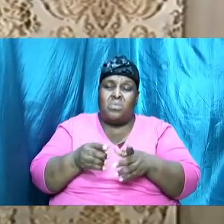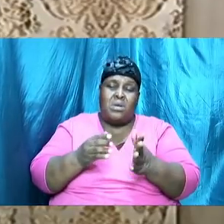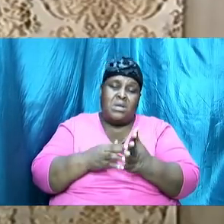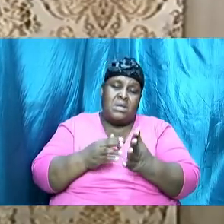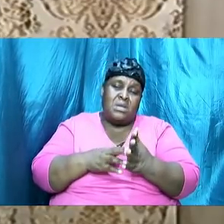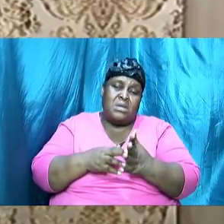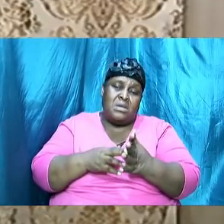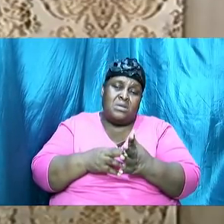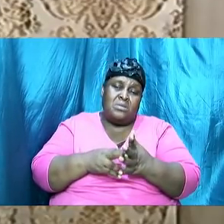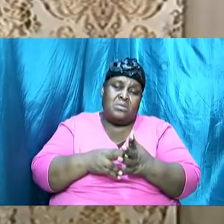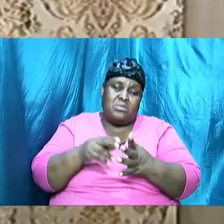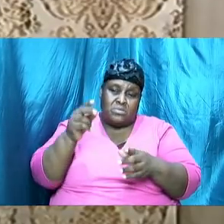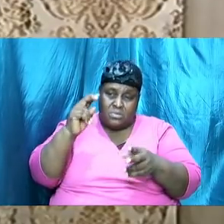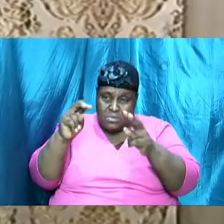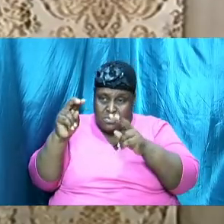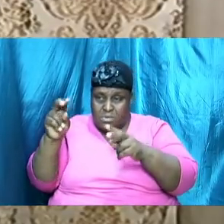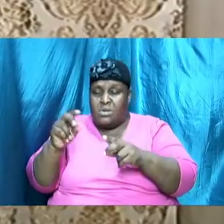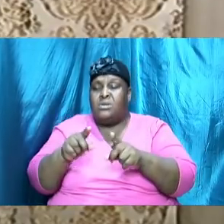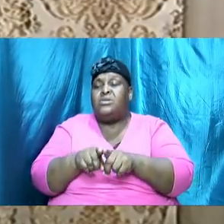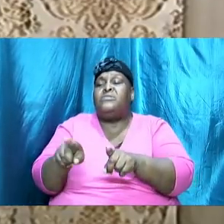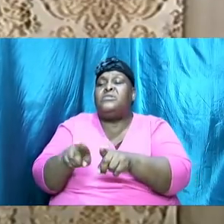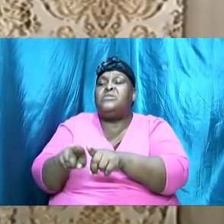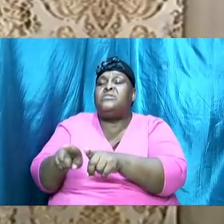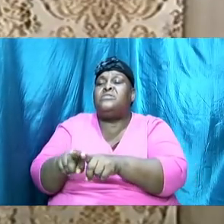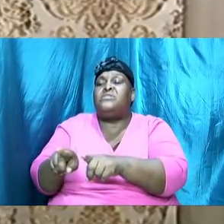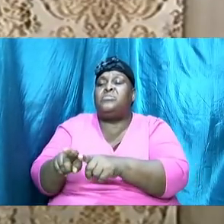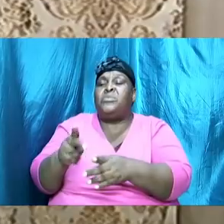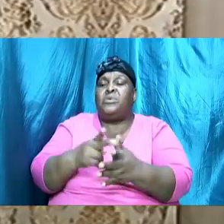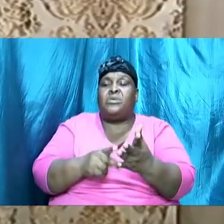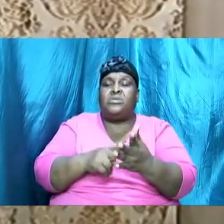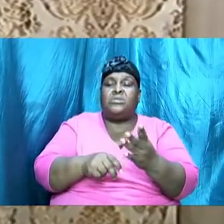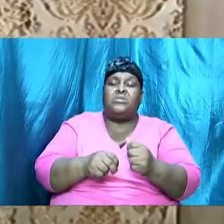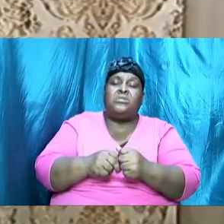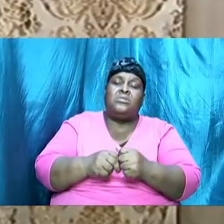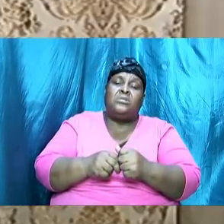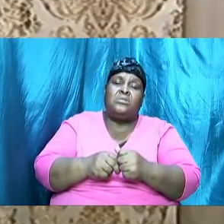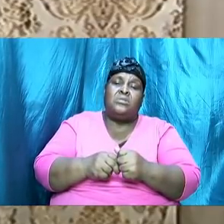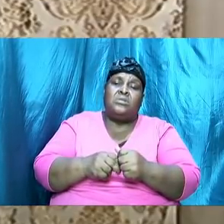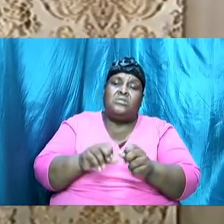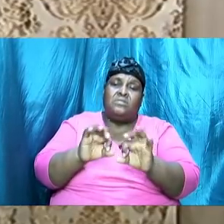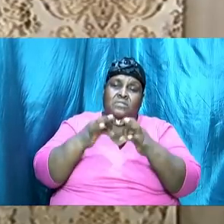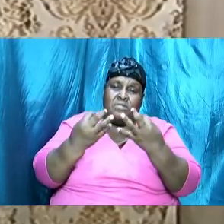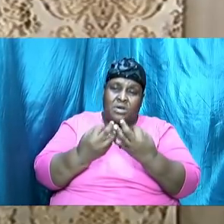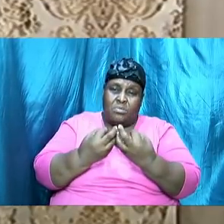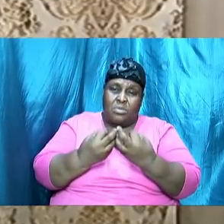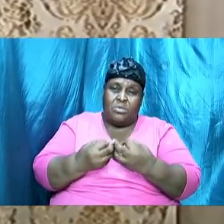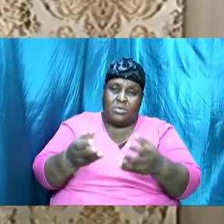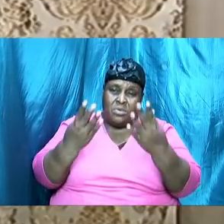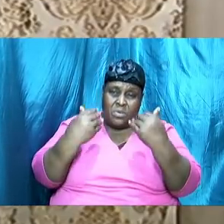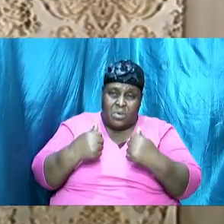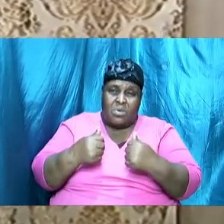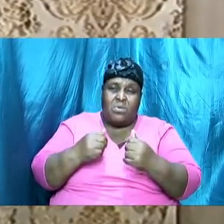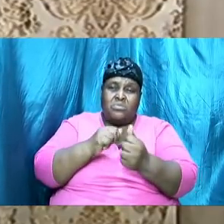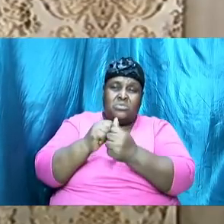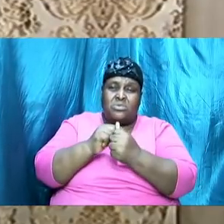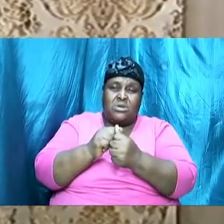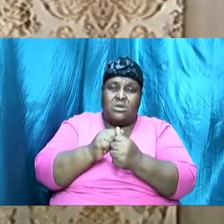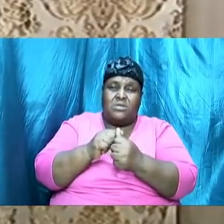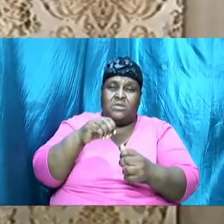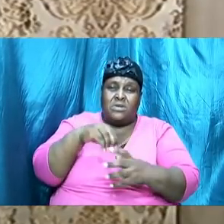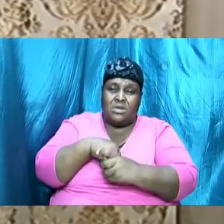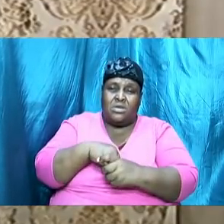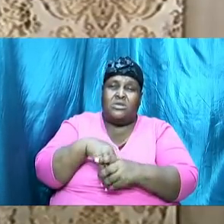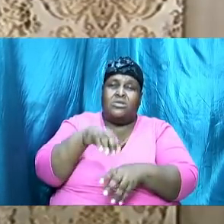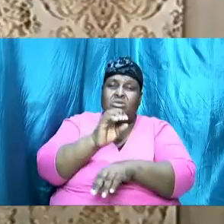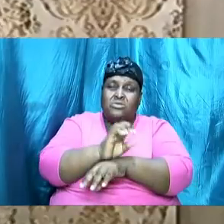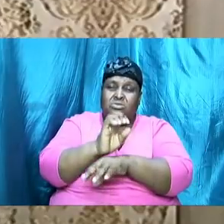great if the body gets together and we are all in church via the platform